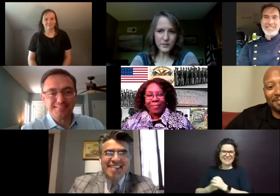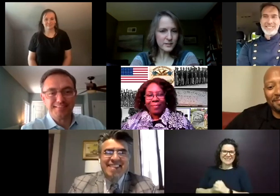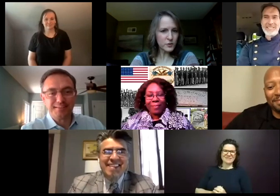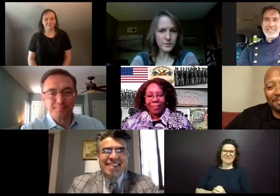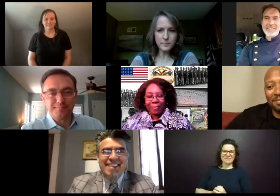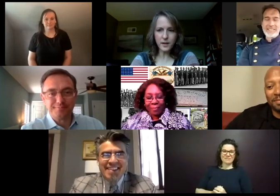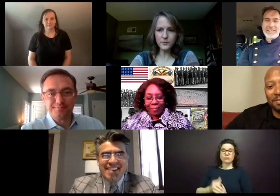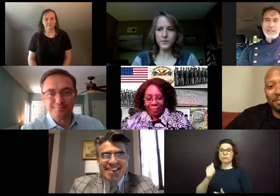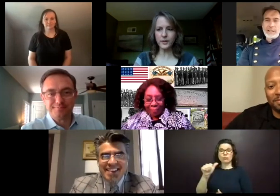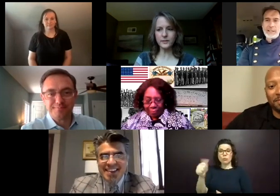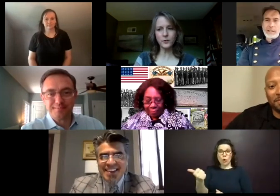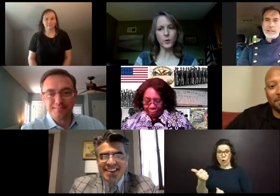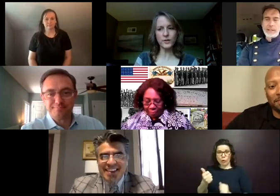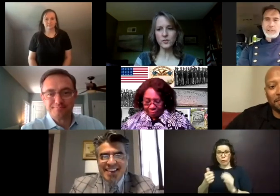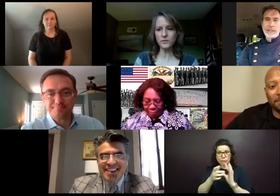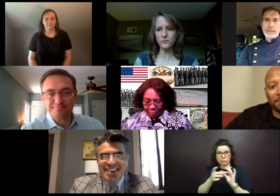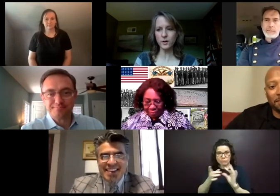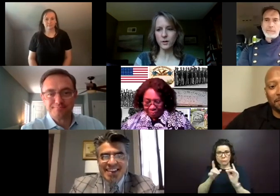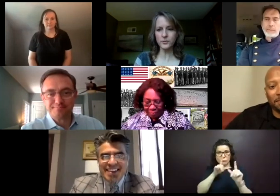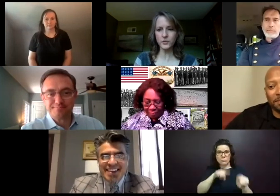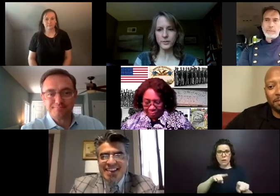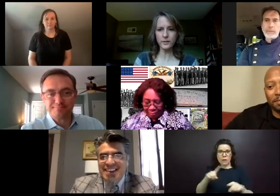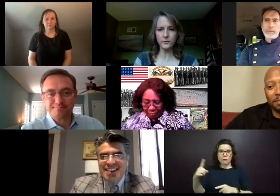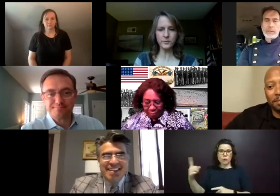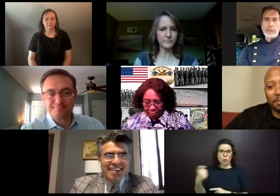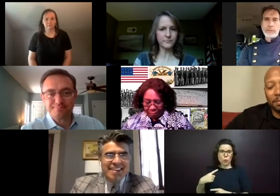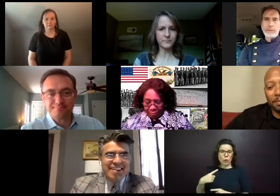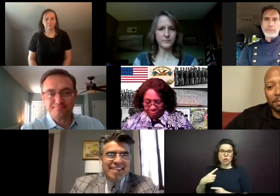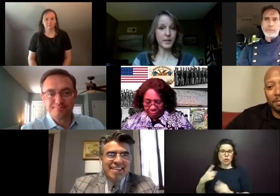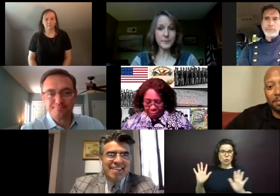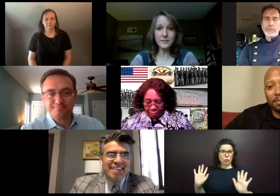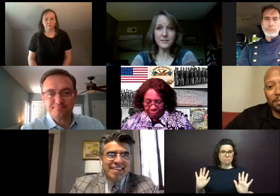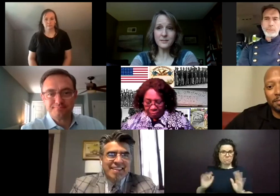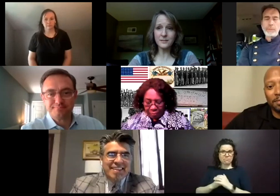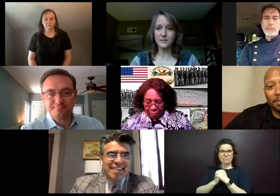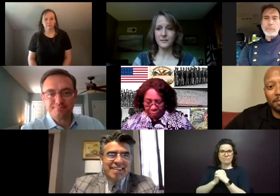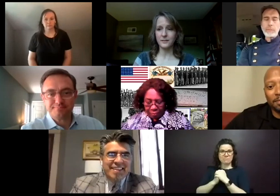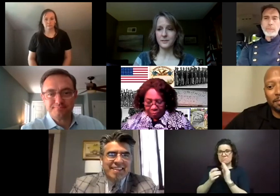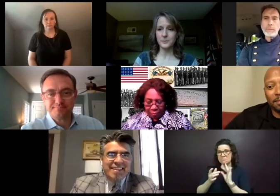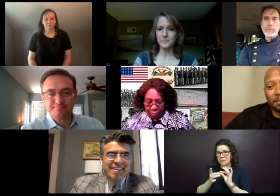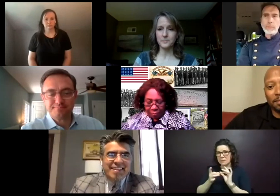Anybody else like to respond? Anybody there any other questions for our storytellers? comments?